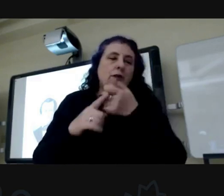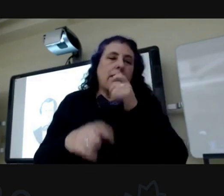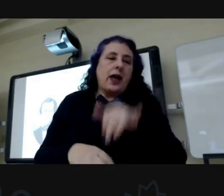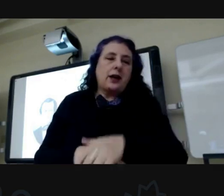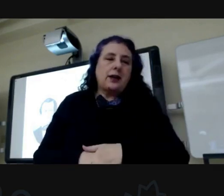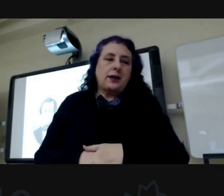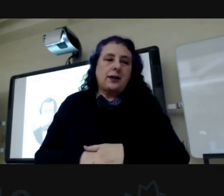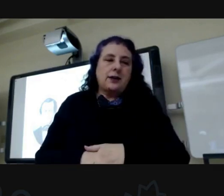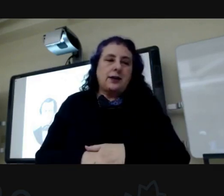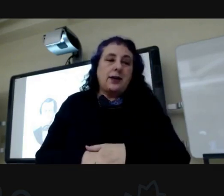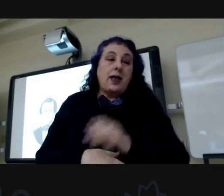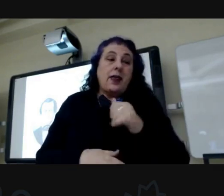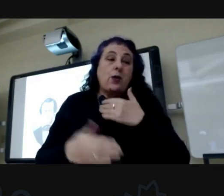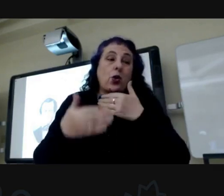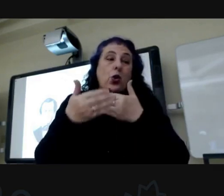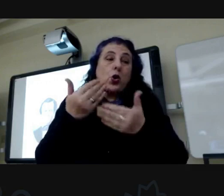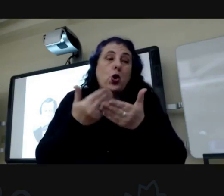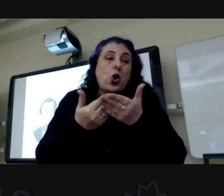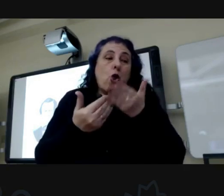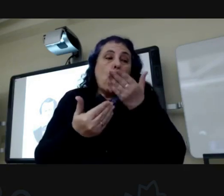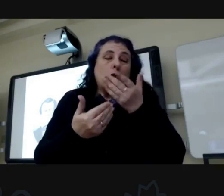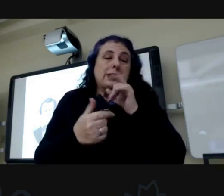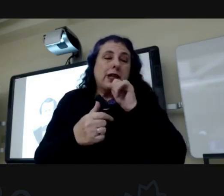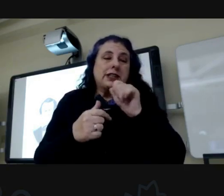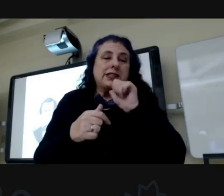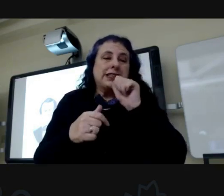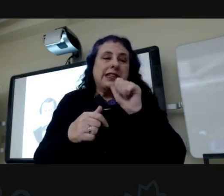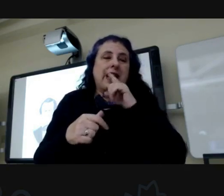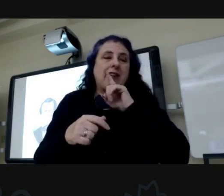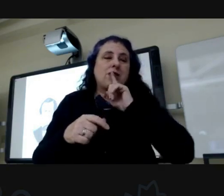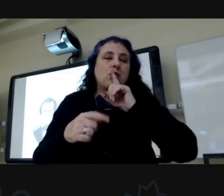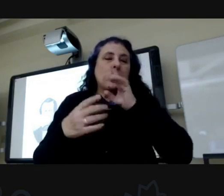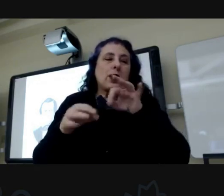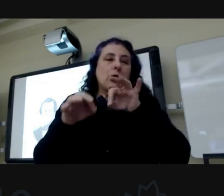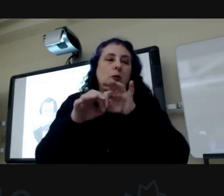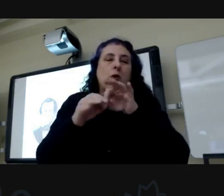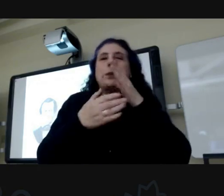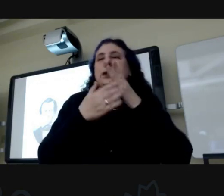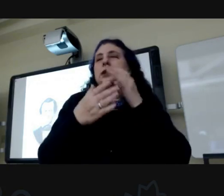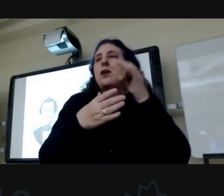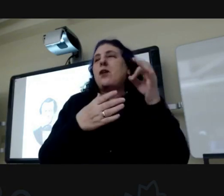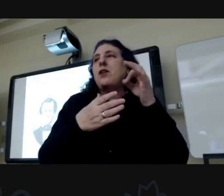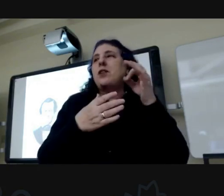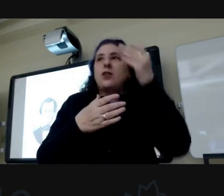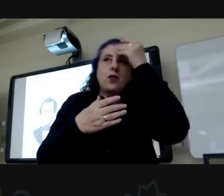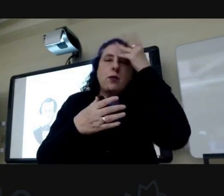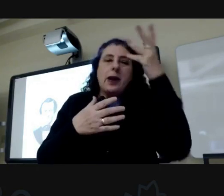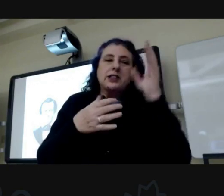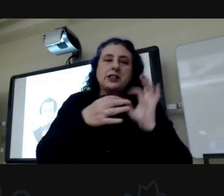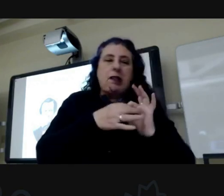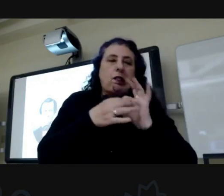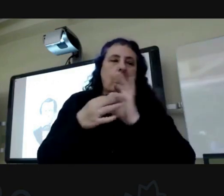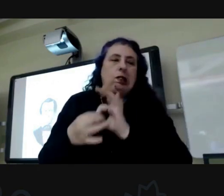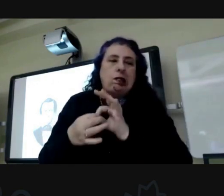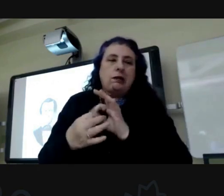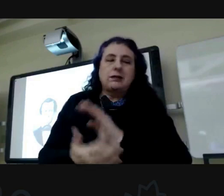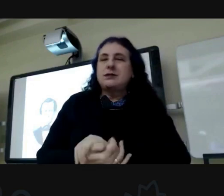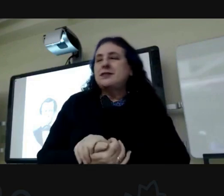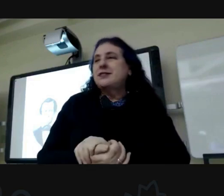know. So they were close. They just didn't have this really important piece of information. Right.